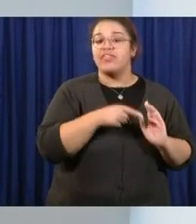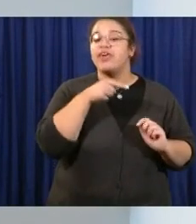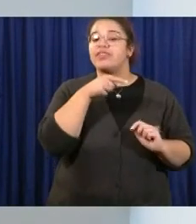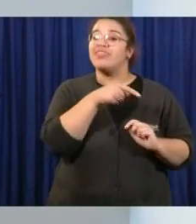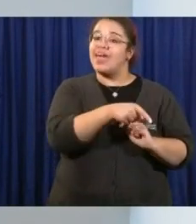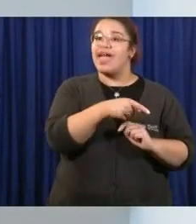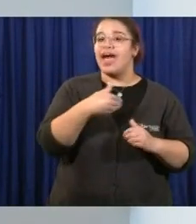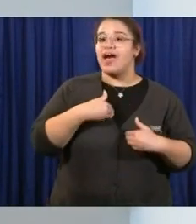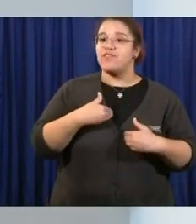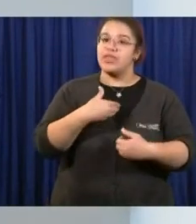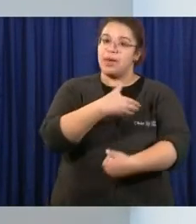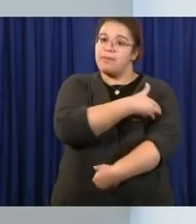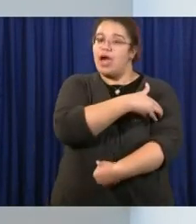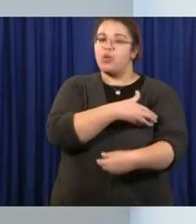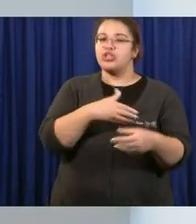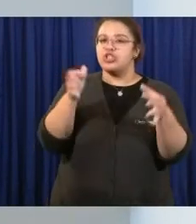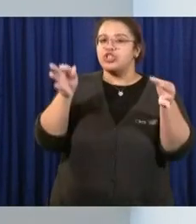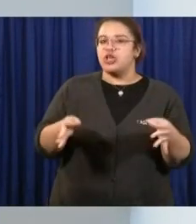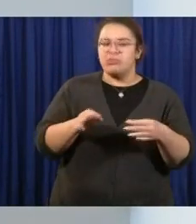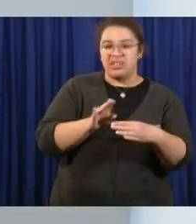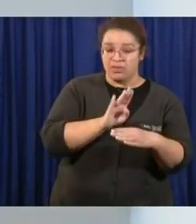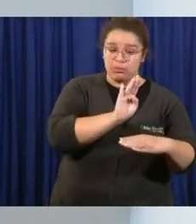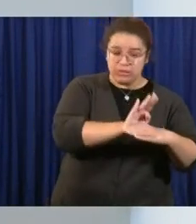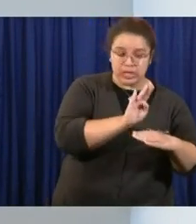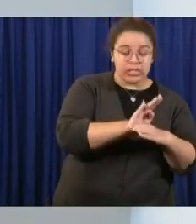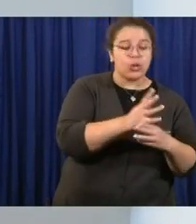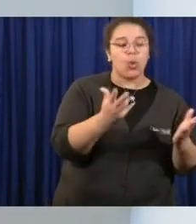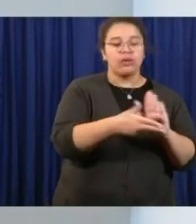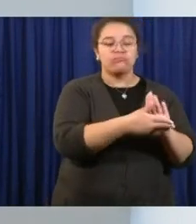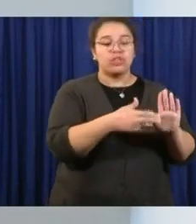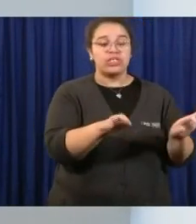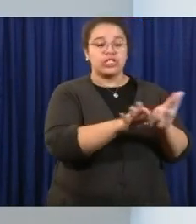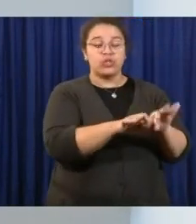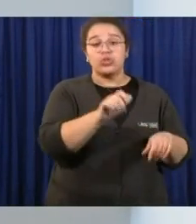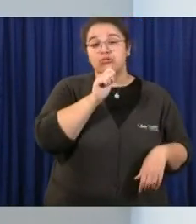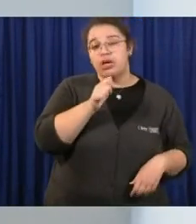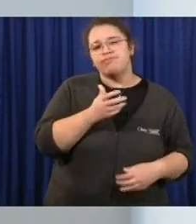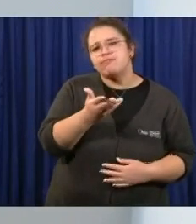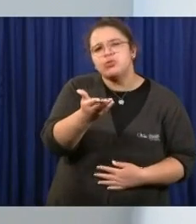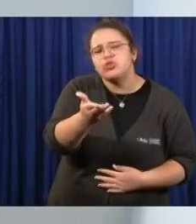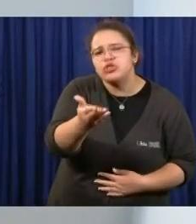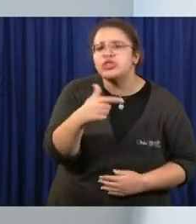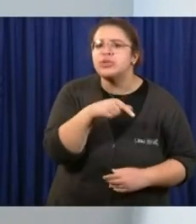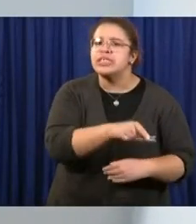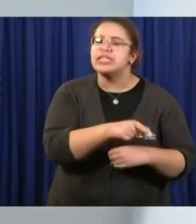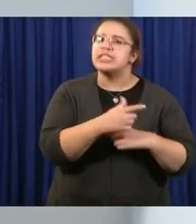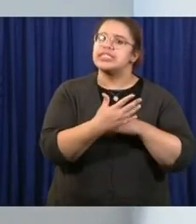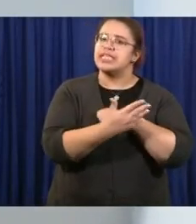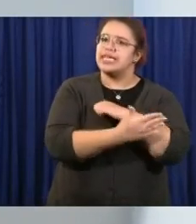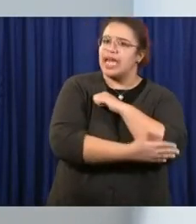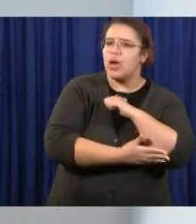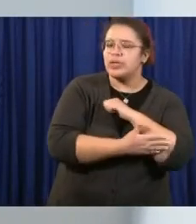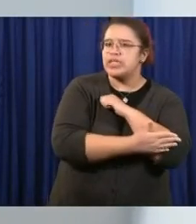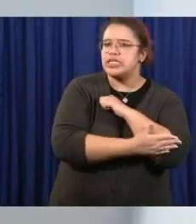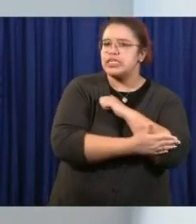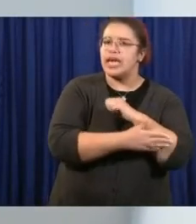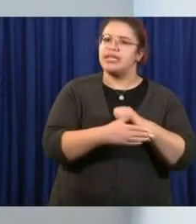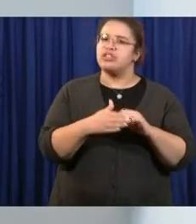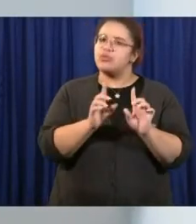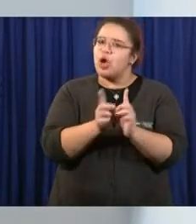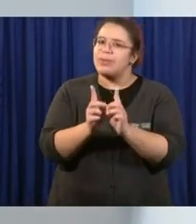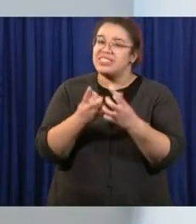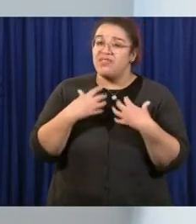and when to restore civil liberties. Sir, do these counties and county departments of health have the authority and latitude?